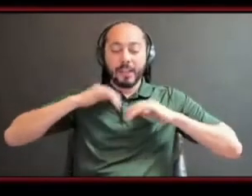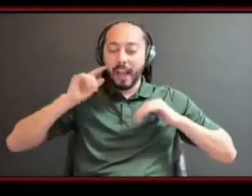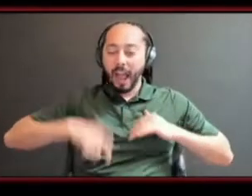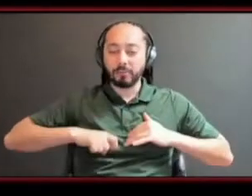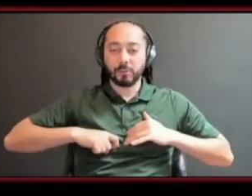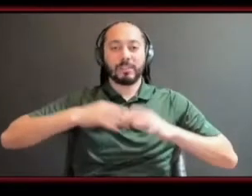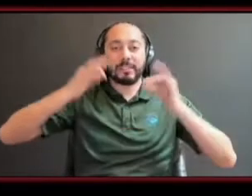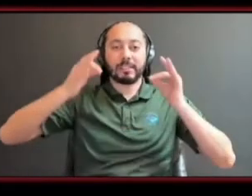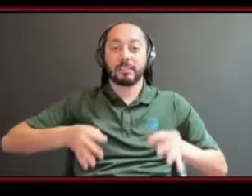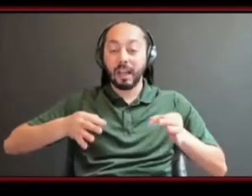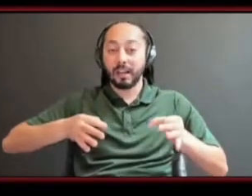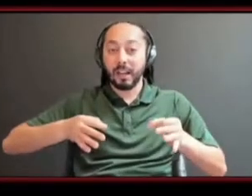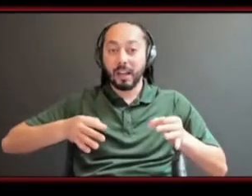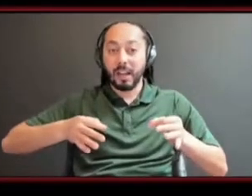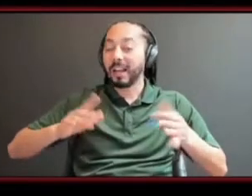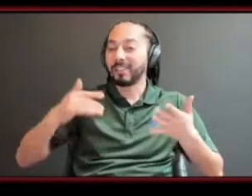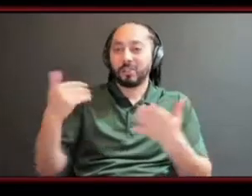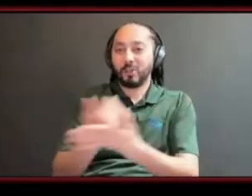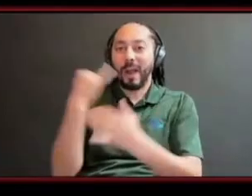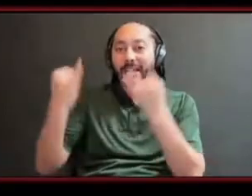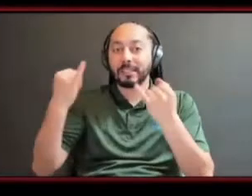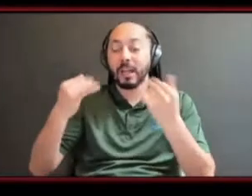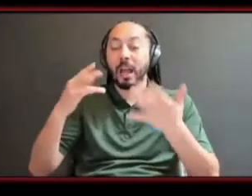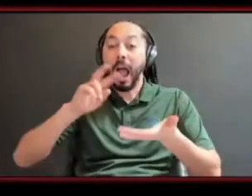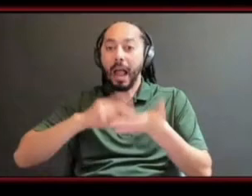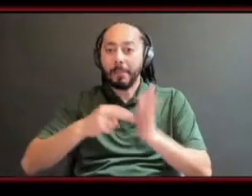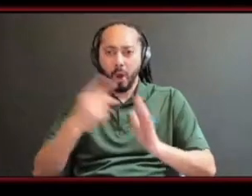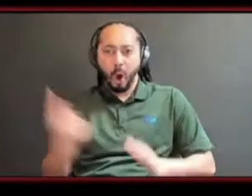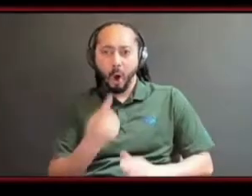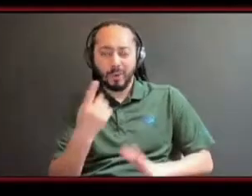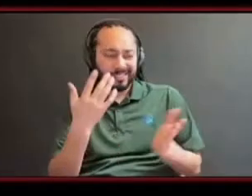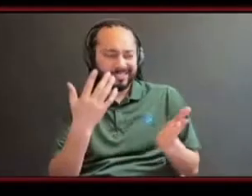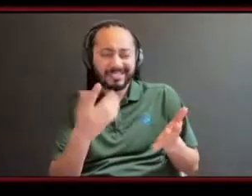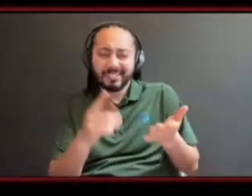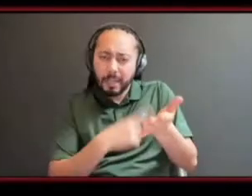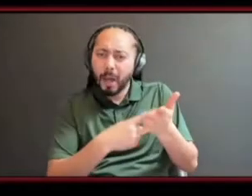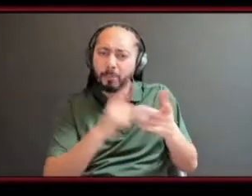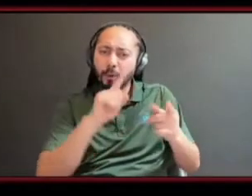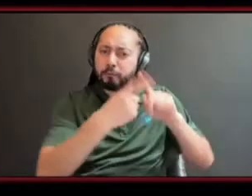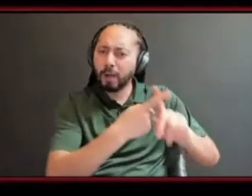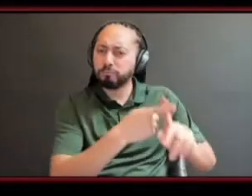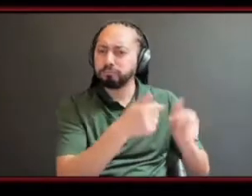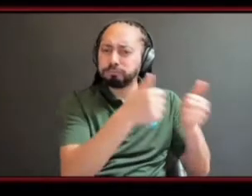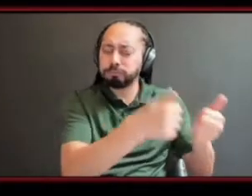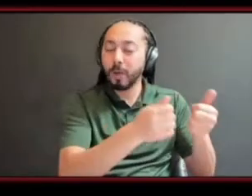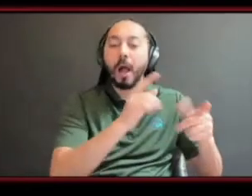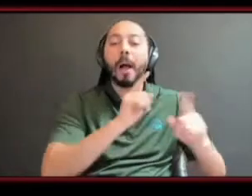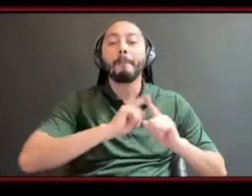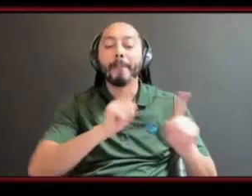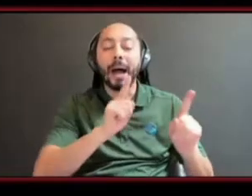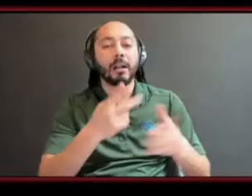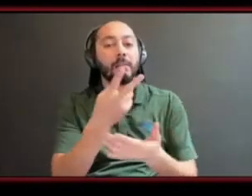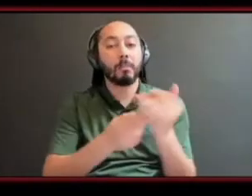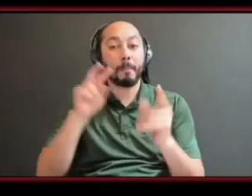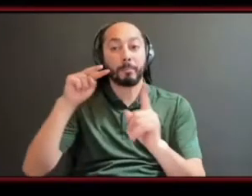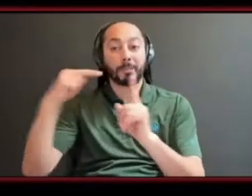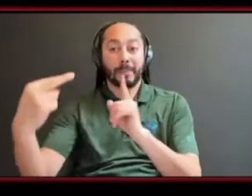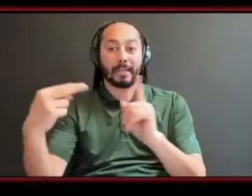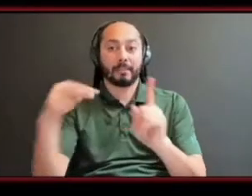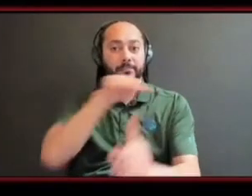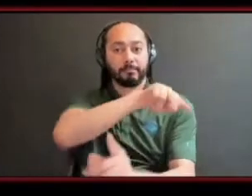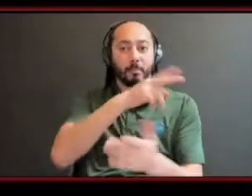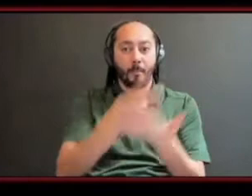different ideas and to get like not saying like always but like like get out there and meet new people get new friends grow your network